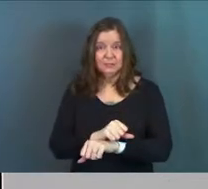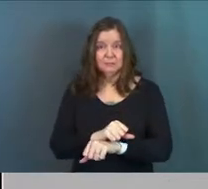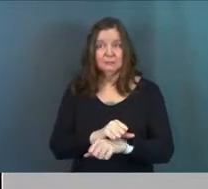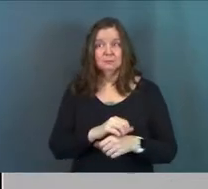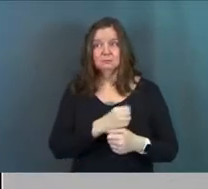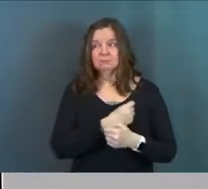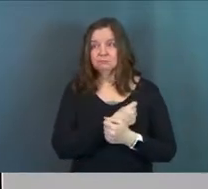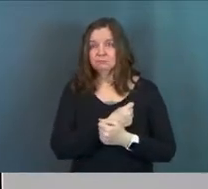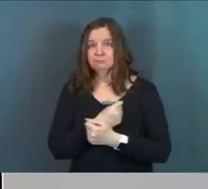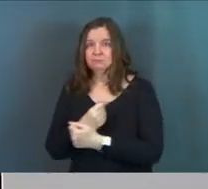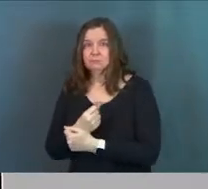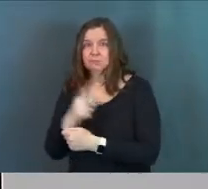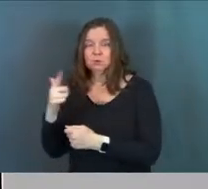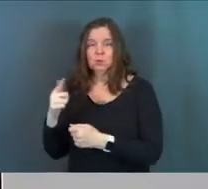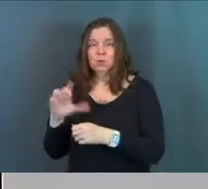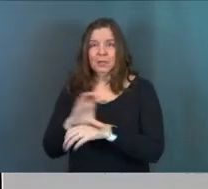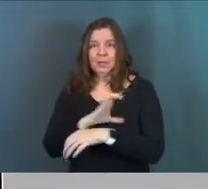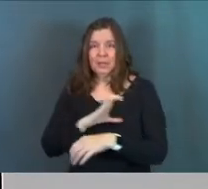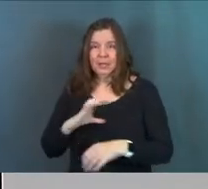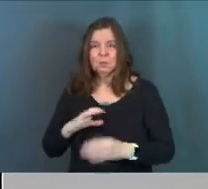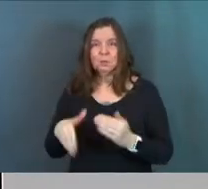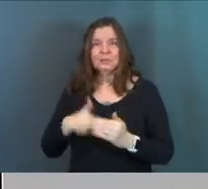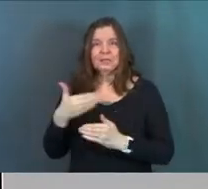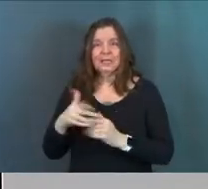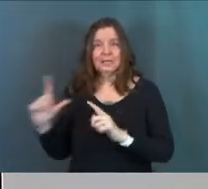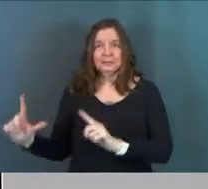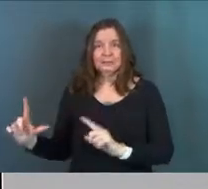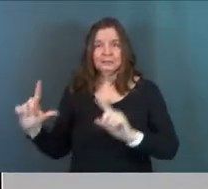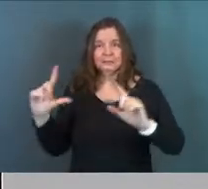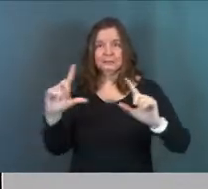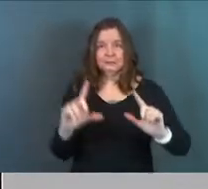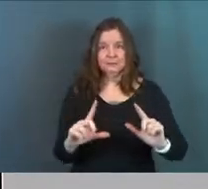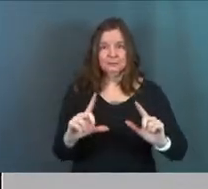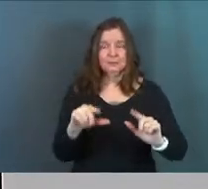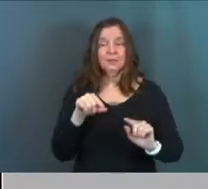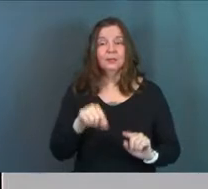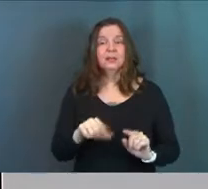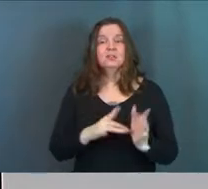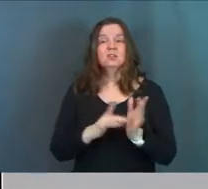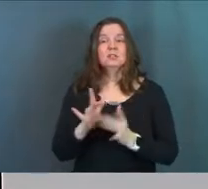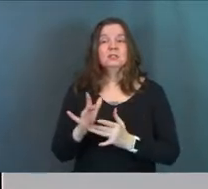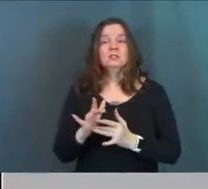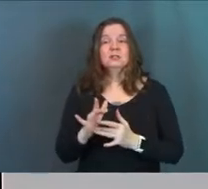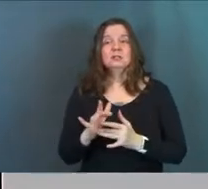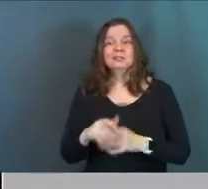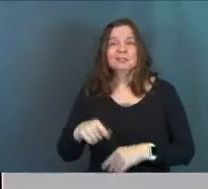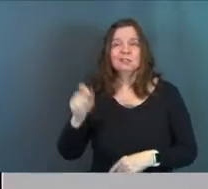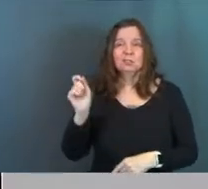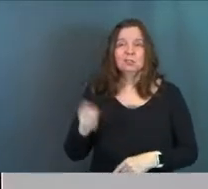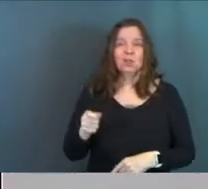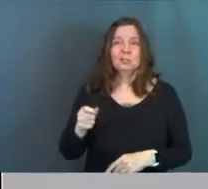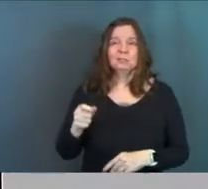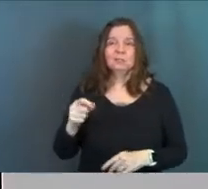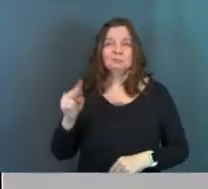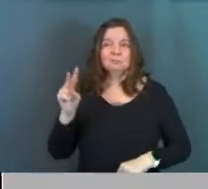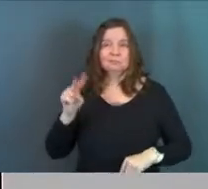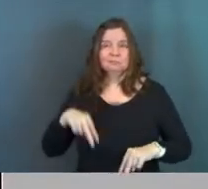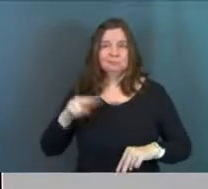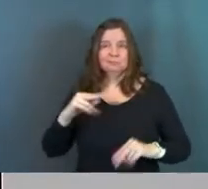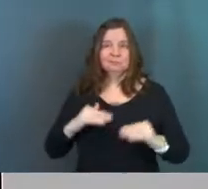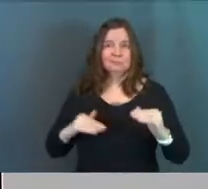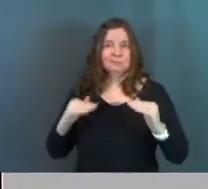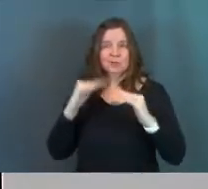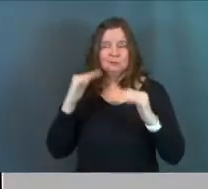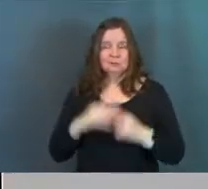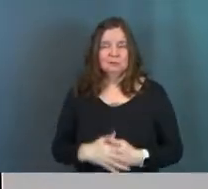taken to this council, which is our next scene right here. This scene is Jesus is judged. Okay. So let's read here Matthew